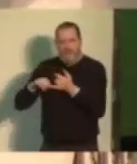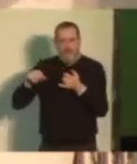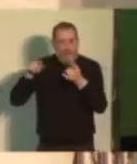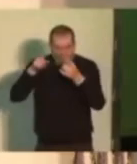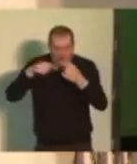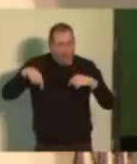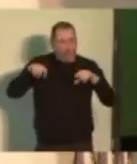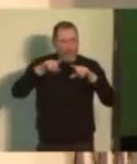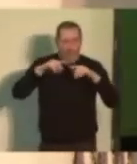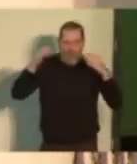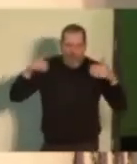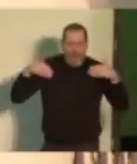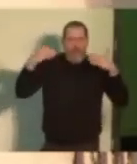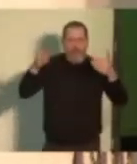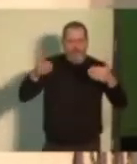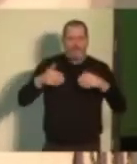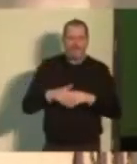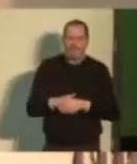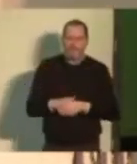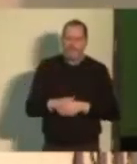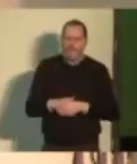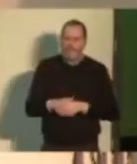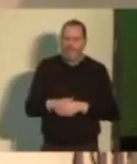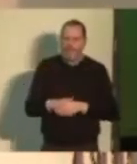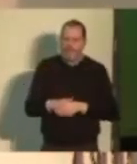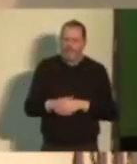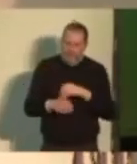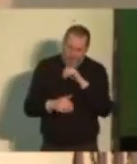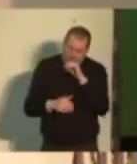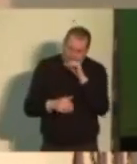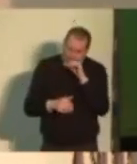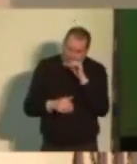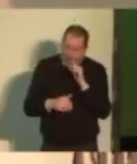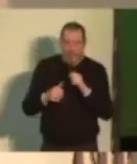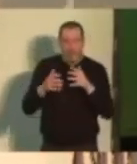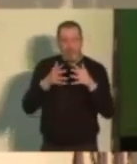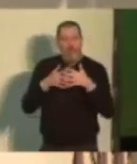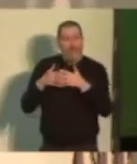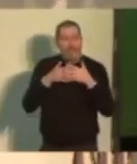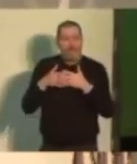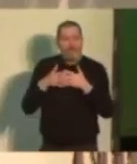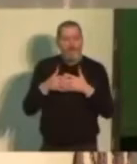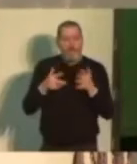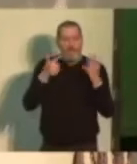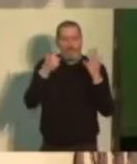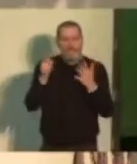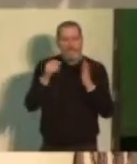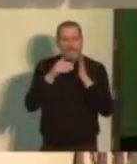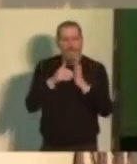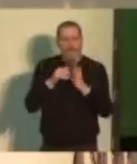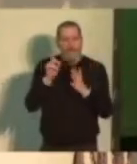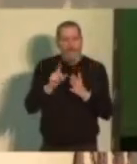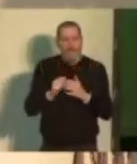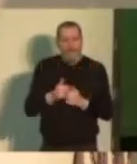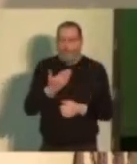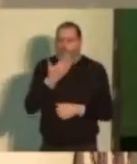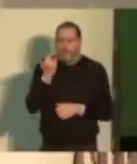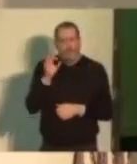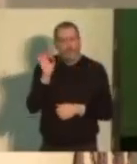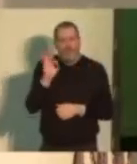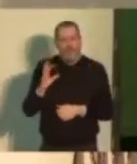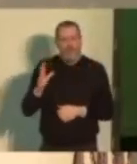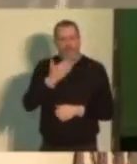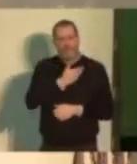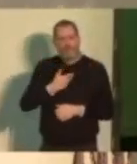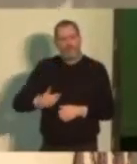because we today have some 70 million Americans who are uninsured or underinsured. And if you can